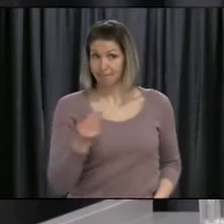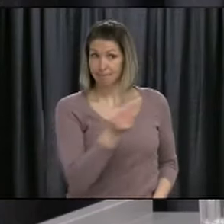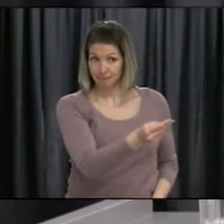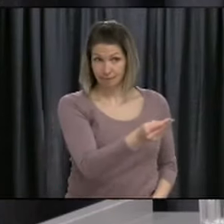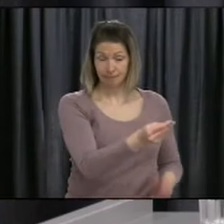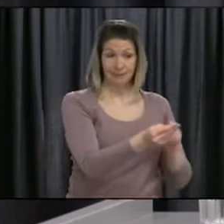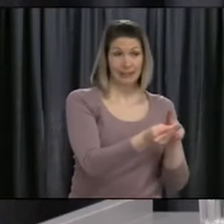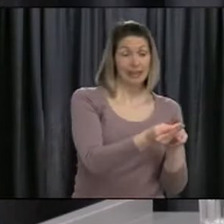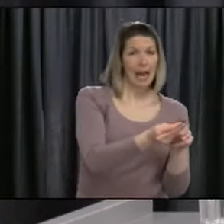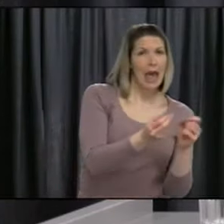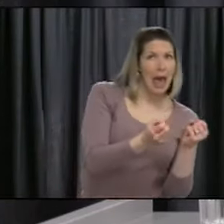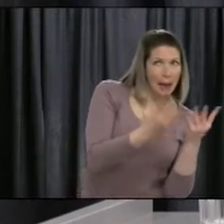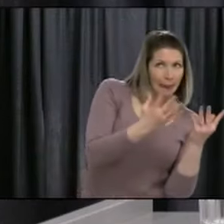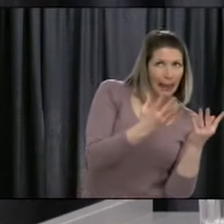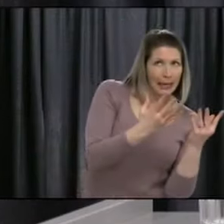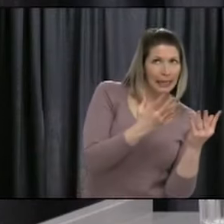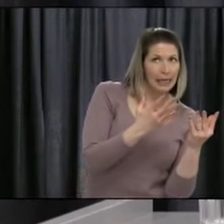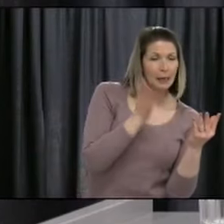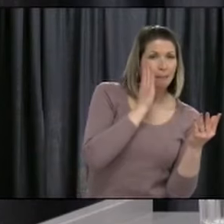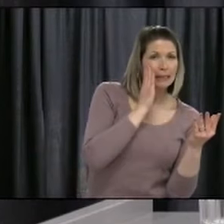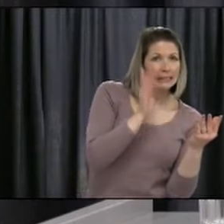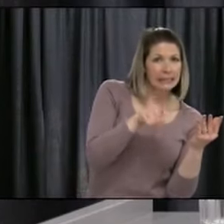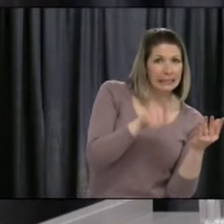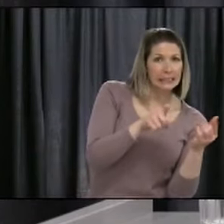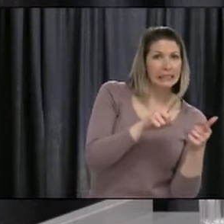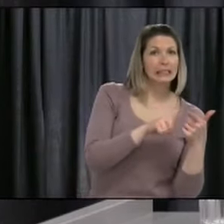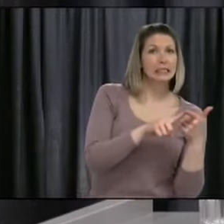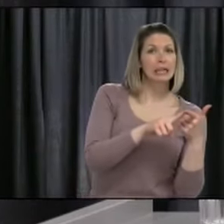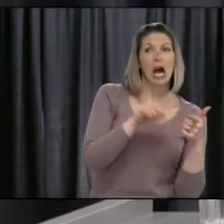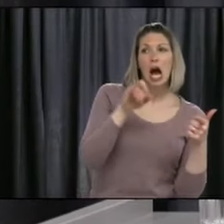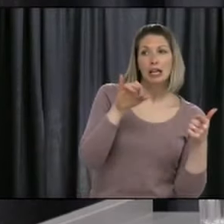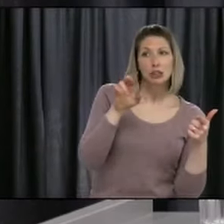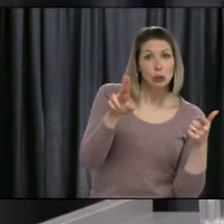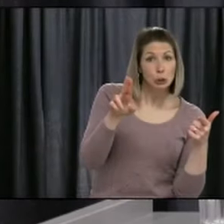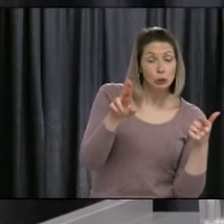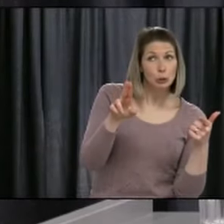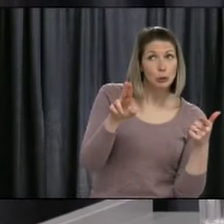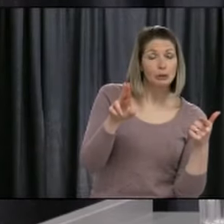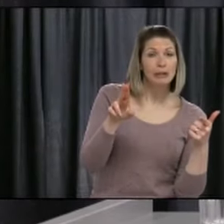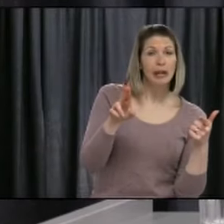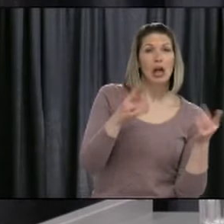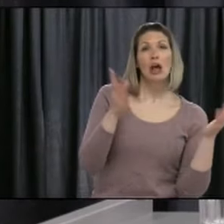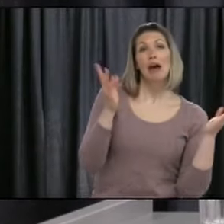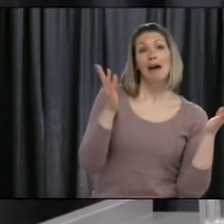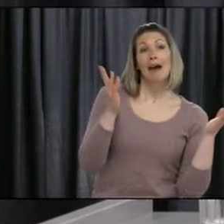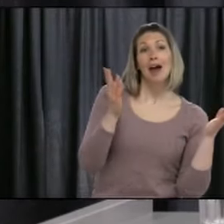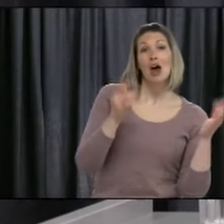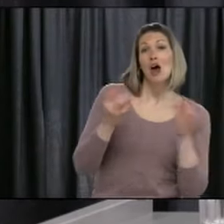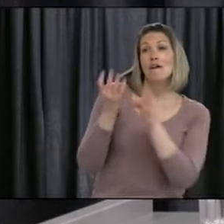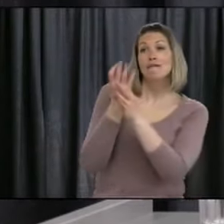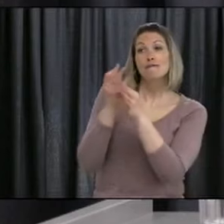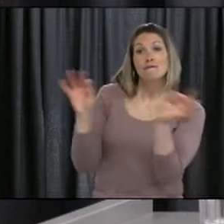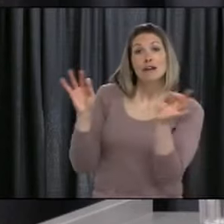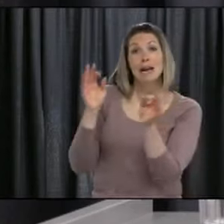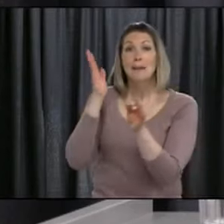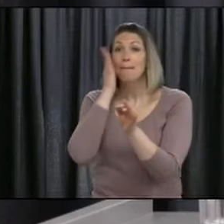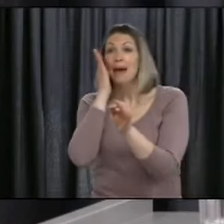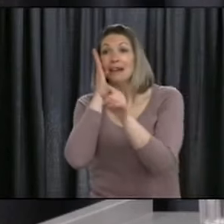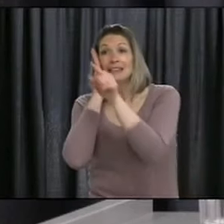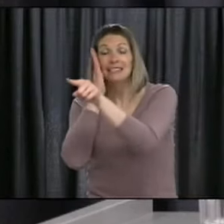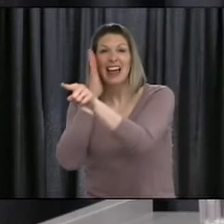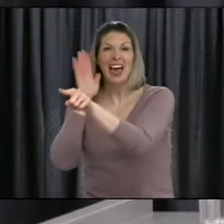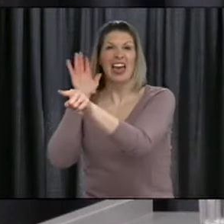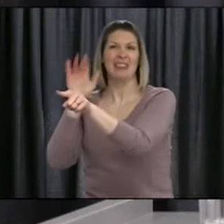and we'll have to keep an eye on that, because that capacity, that free space, is what's going to be our insurance